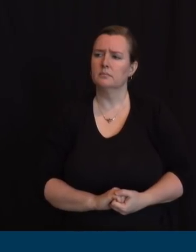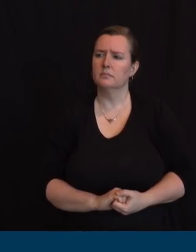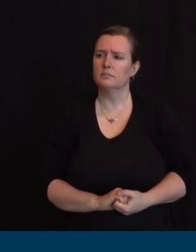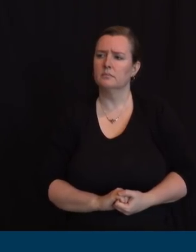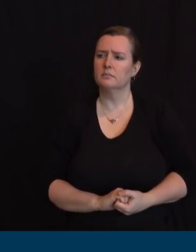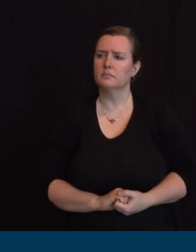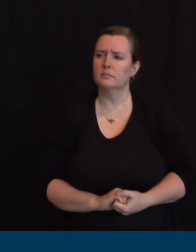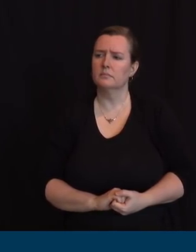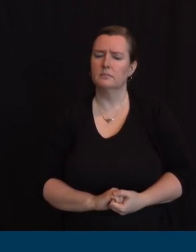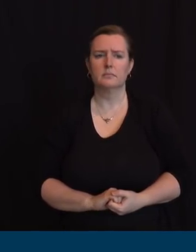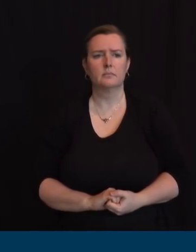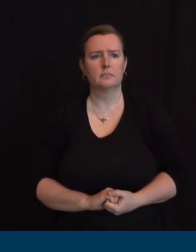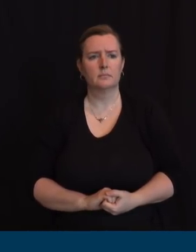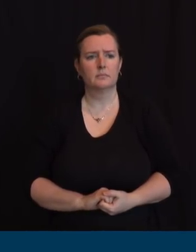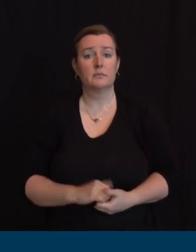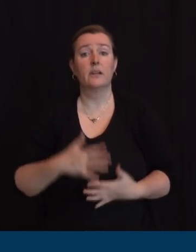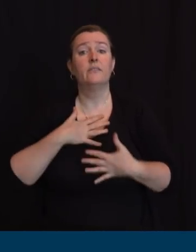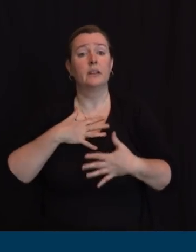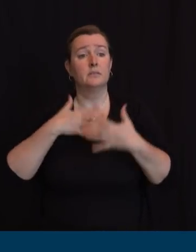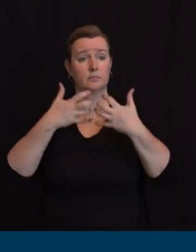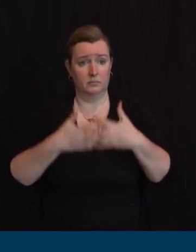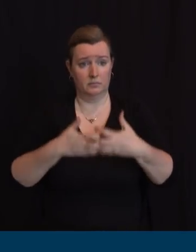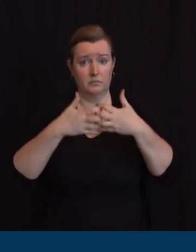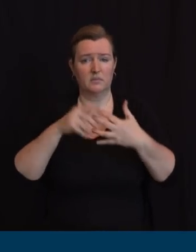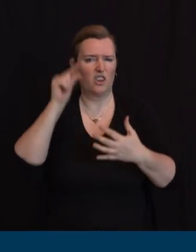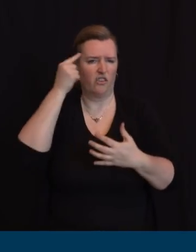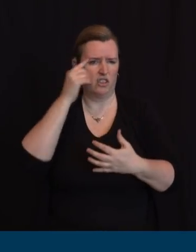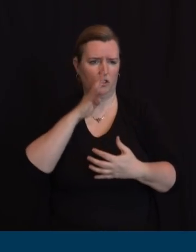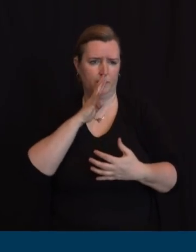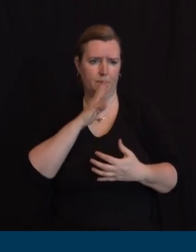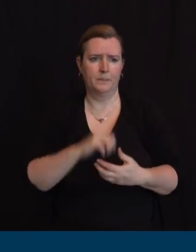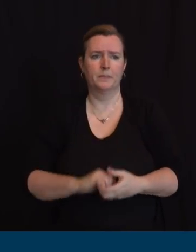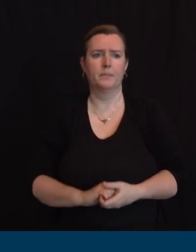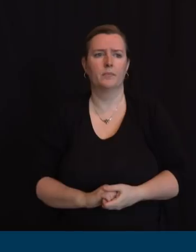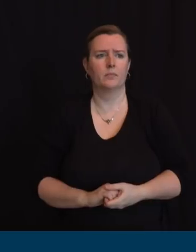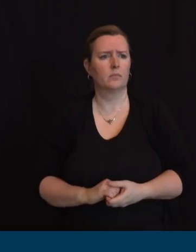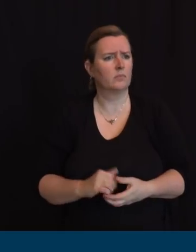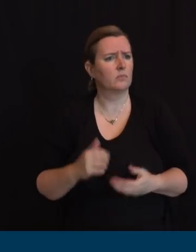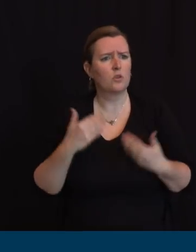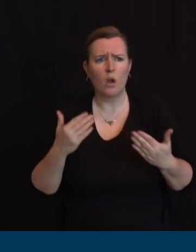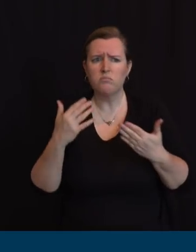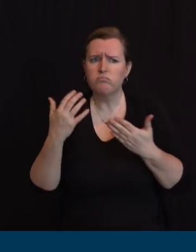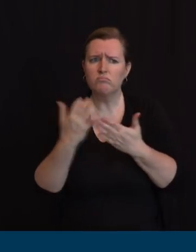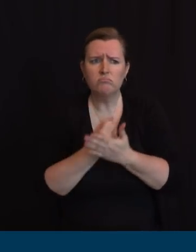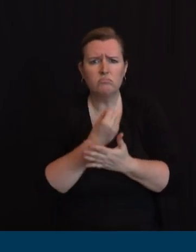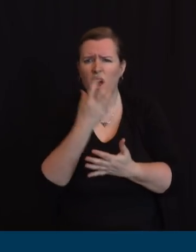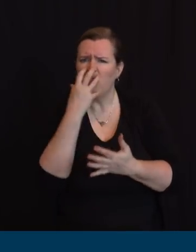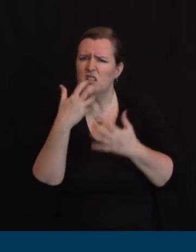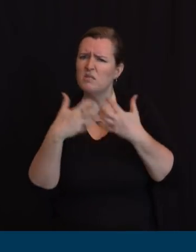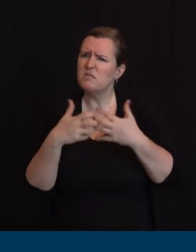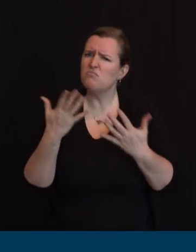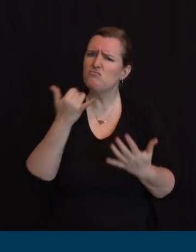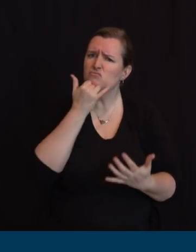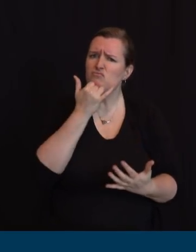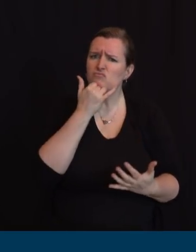machines we need them as well and that we don't want to run that supply chain dry as well